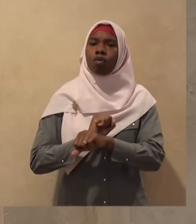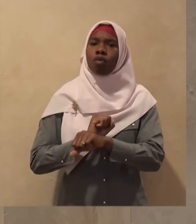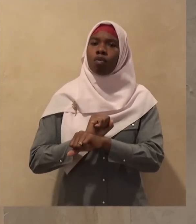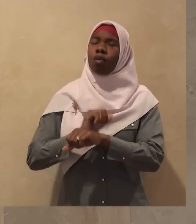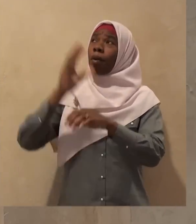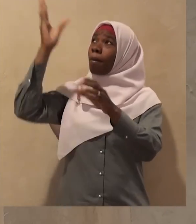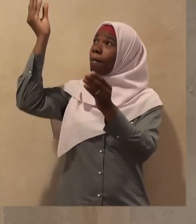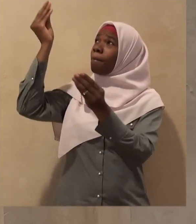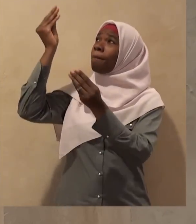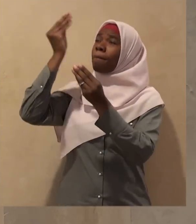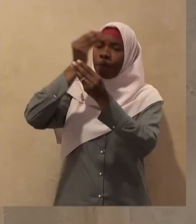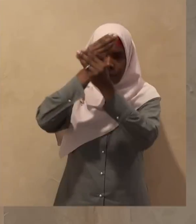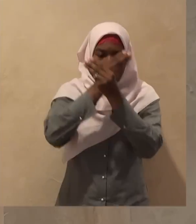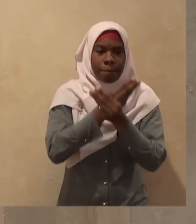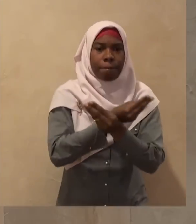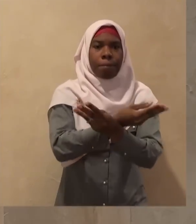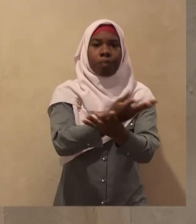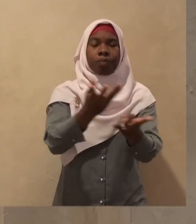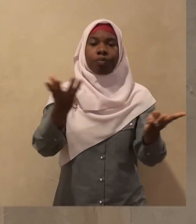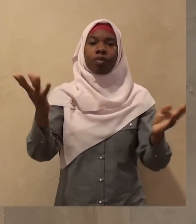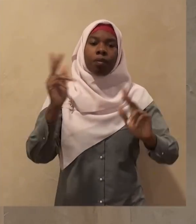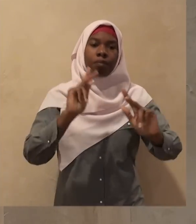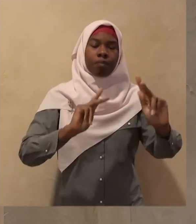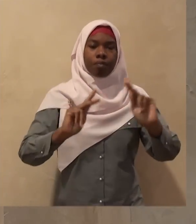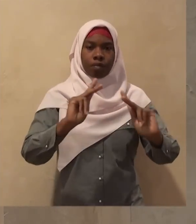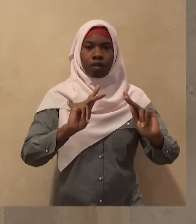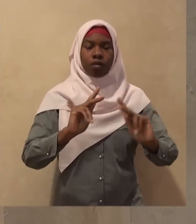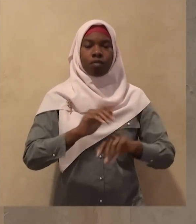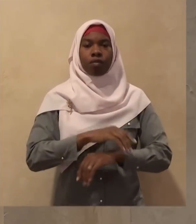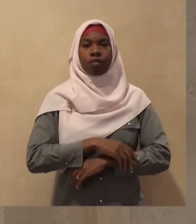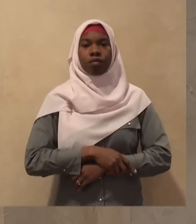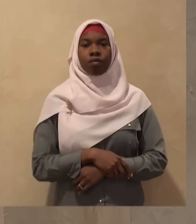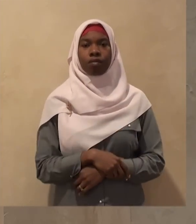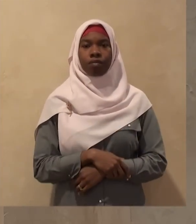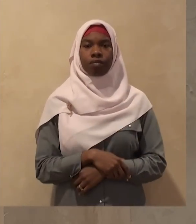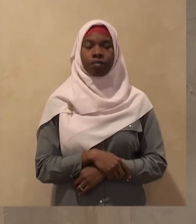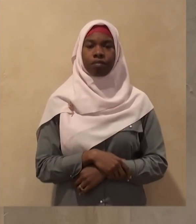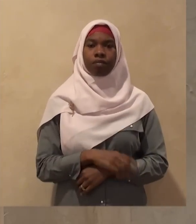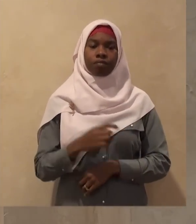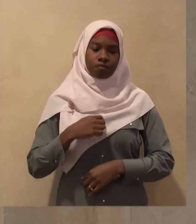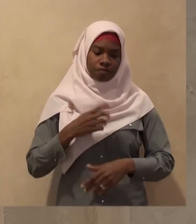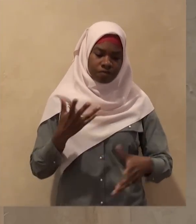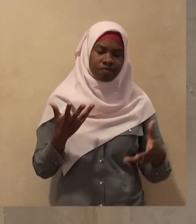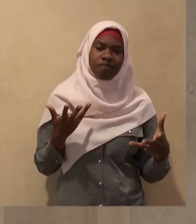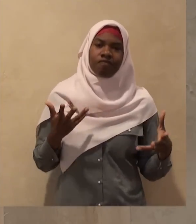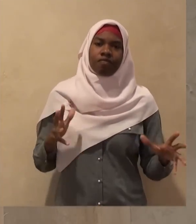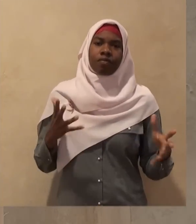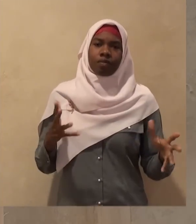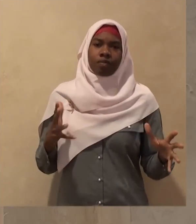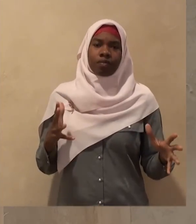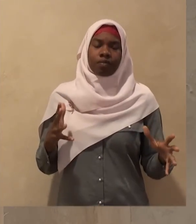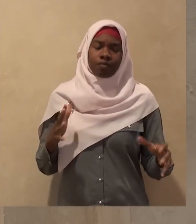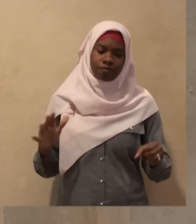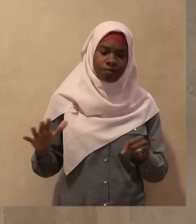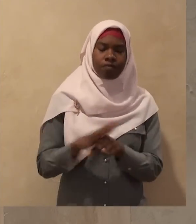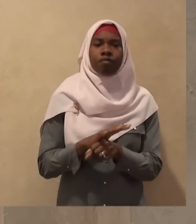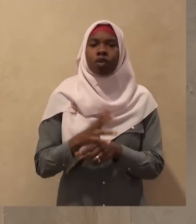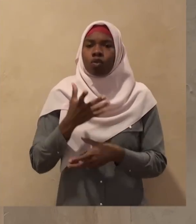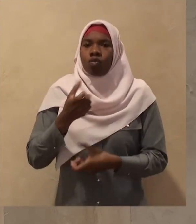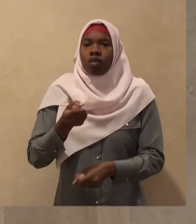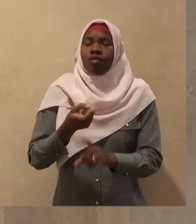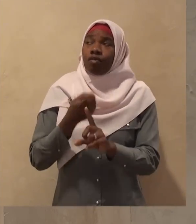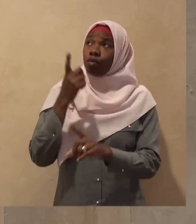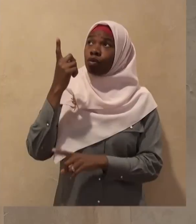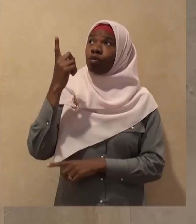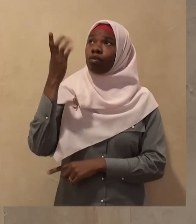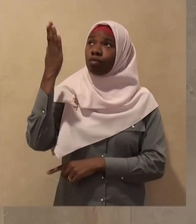that I got from you Allah subhanahu wa ta'ala I completed the trust and then thereafter the rasool of